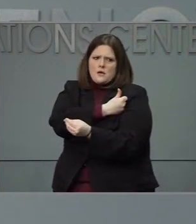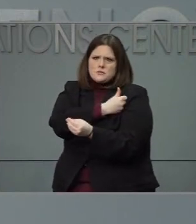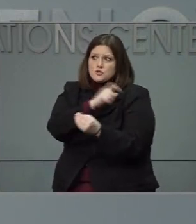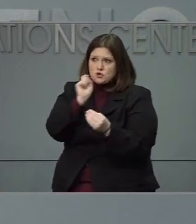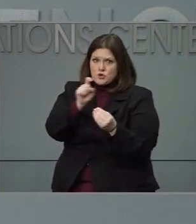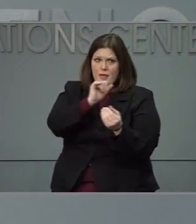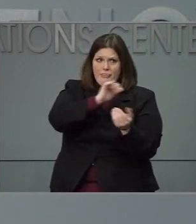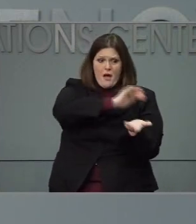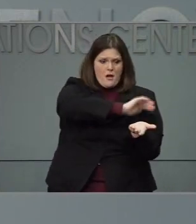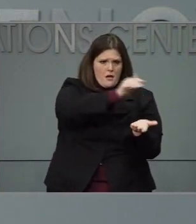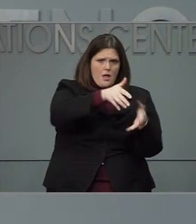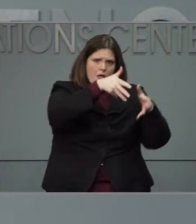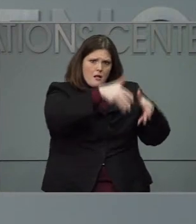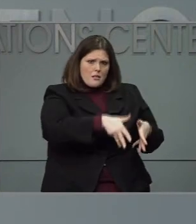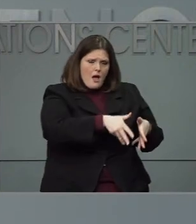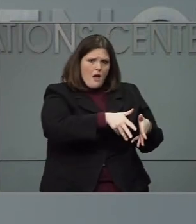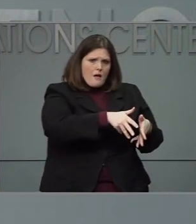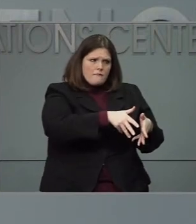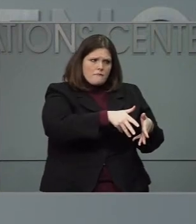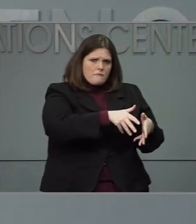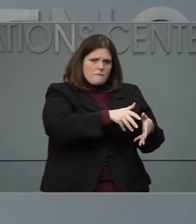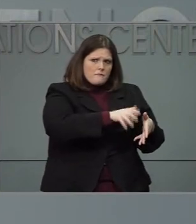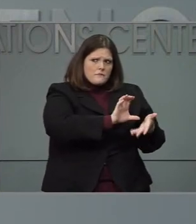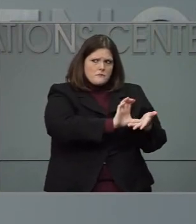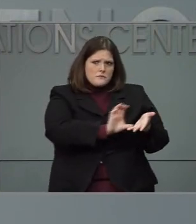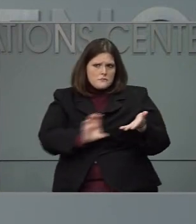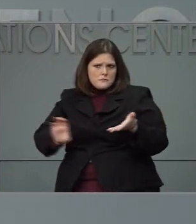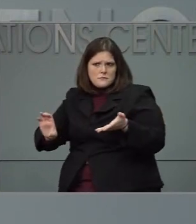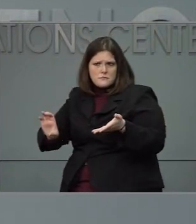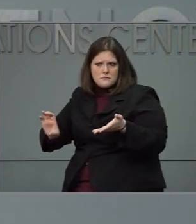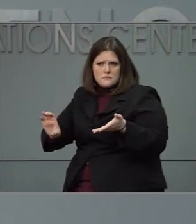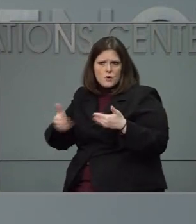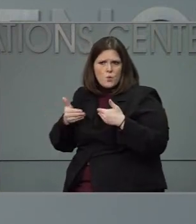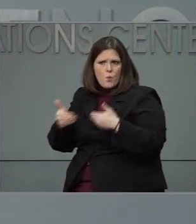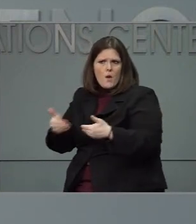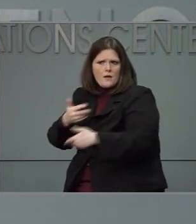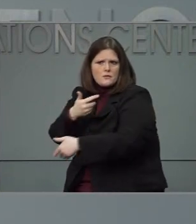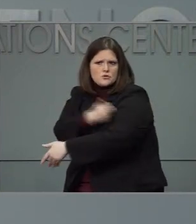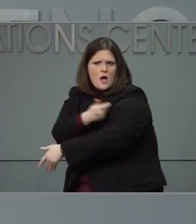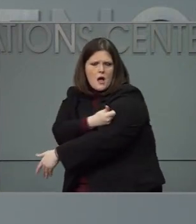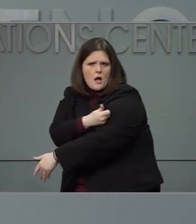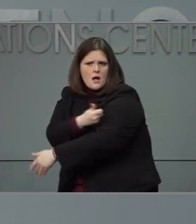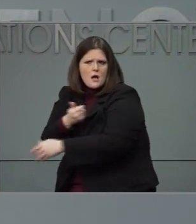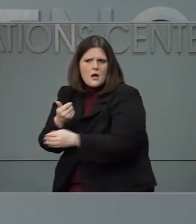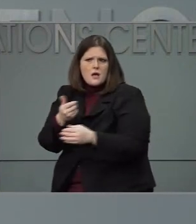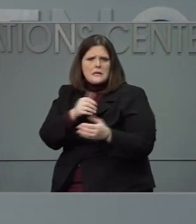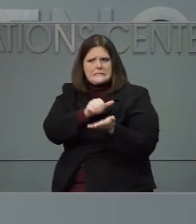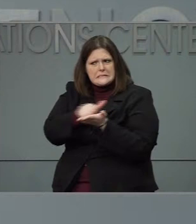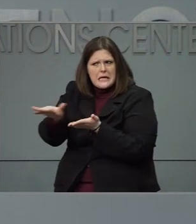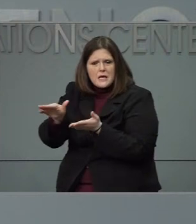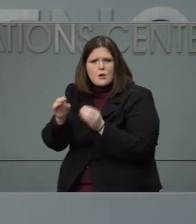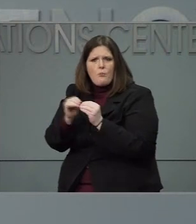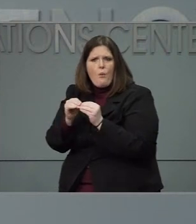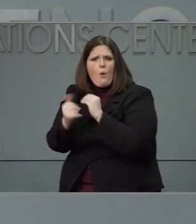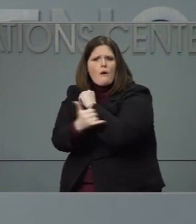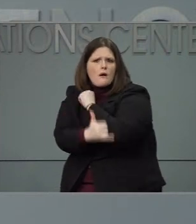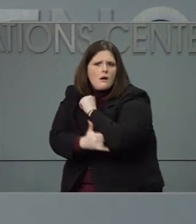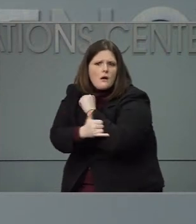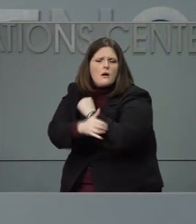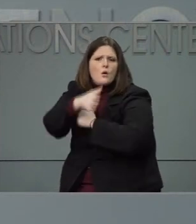distributing them to their hospitals in more rural areas, or what's